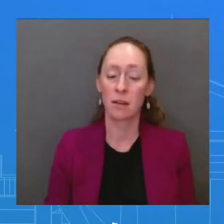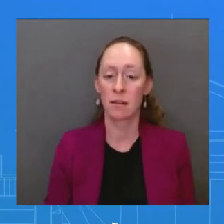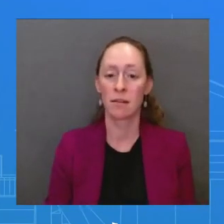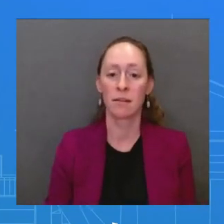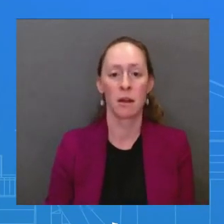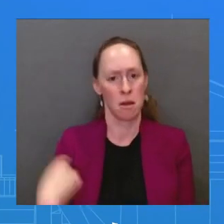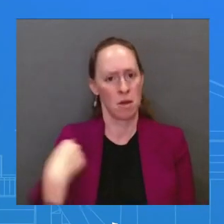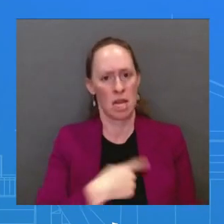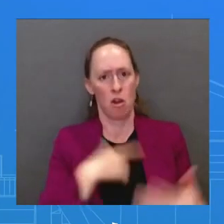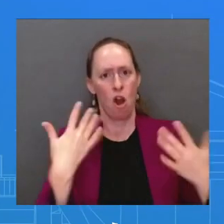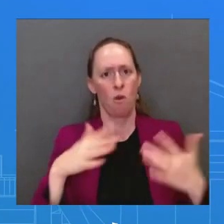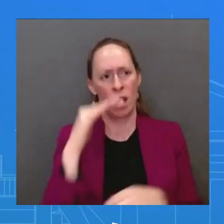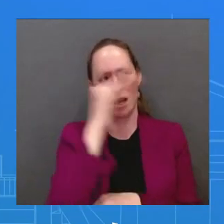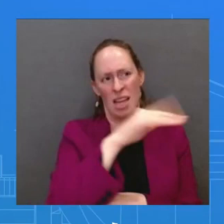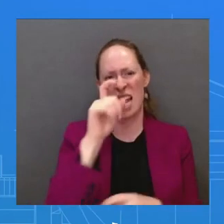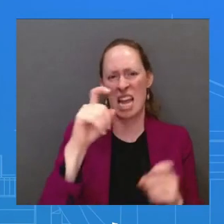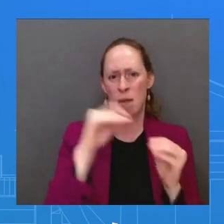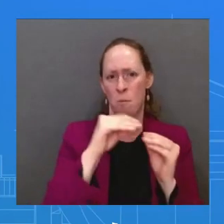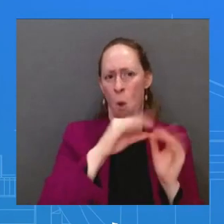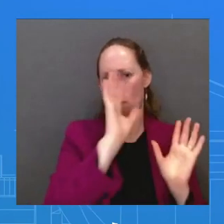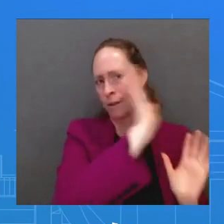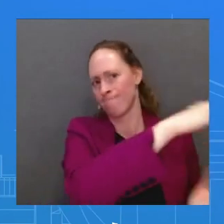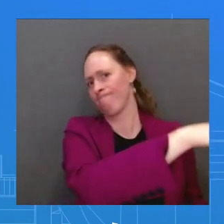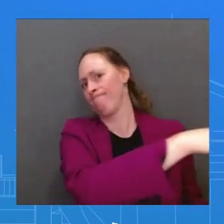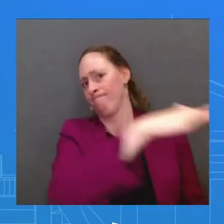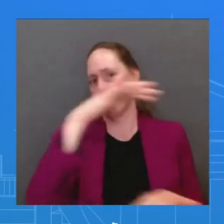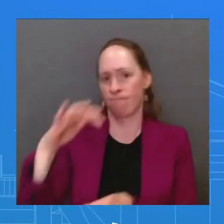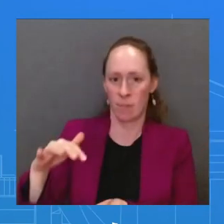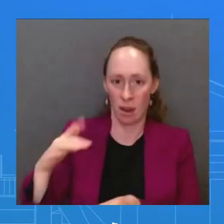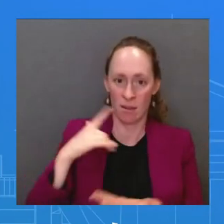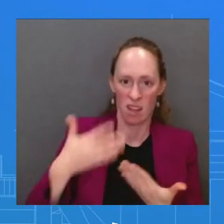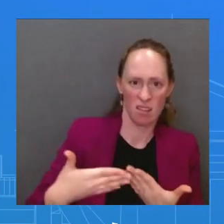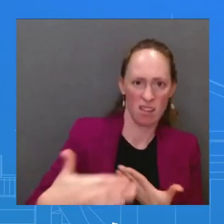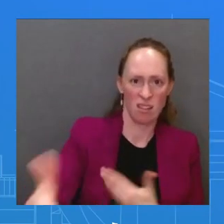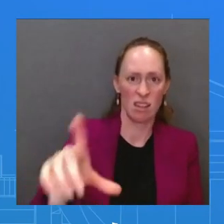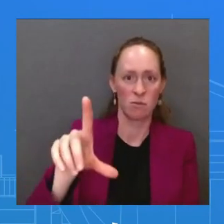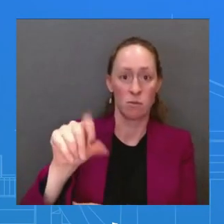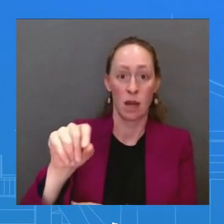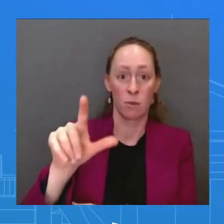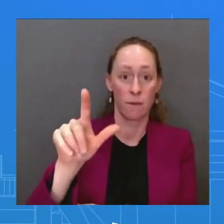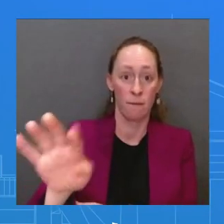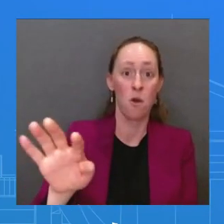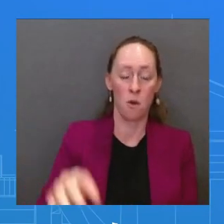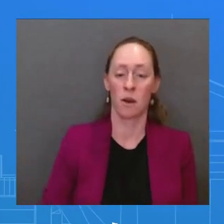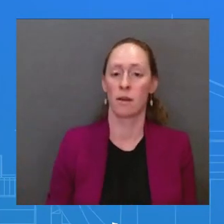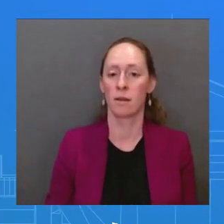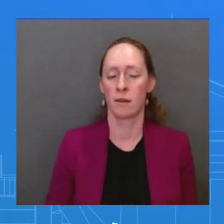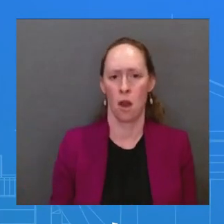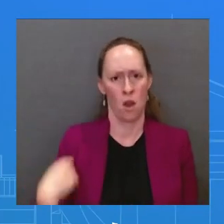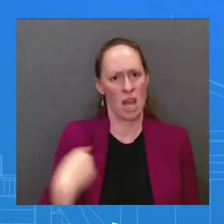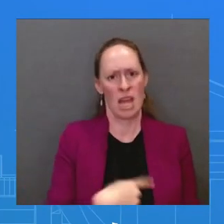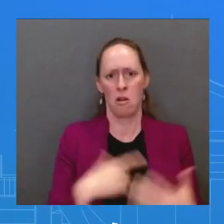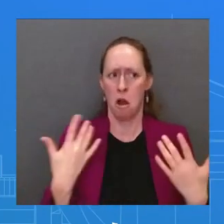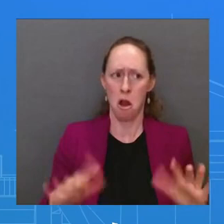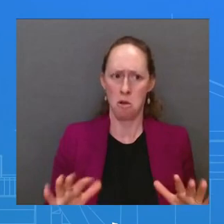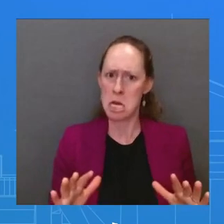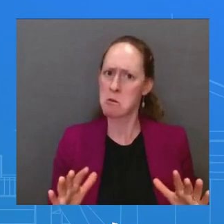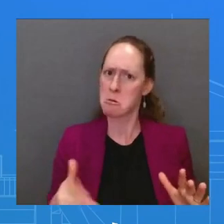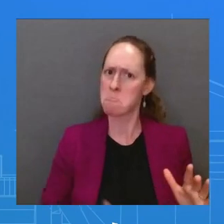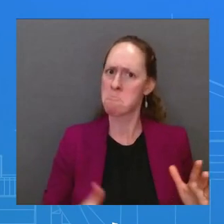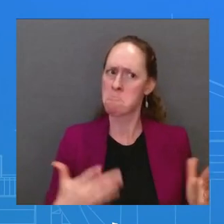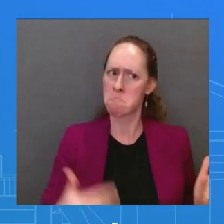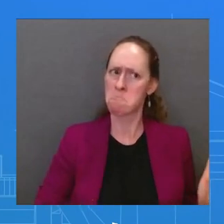of the year. We've been working with both the Senate and the House. We've had constructive conversations on a bipartisan basis in both chambers.